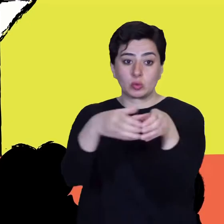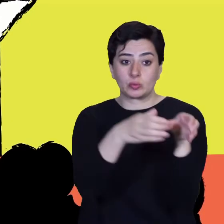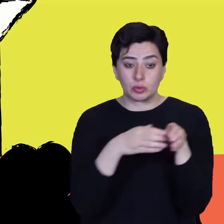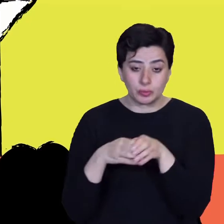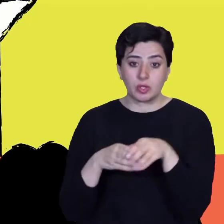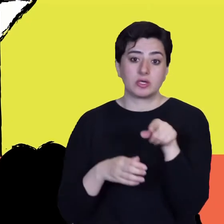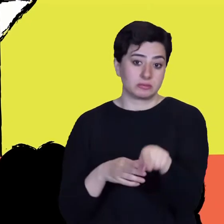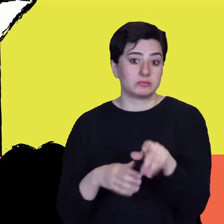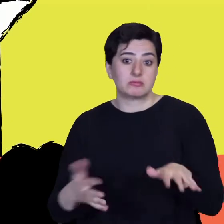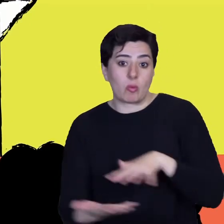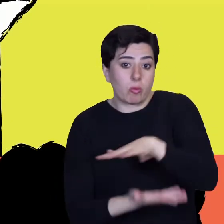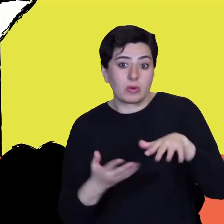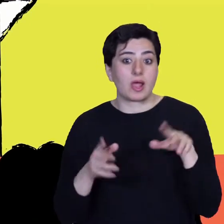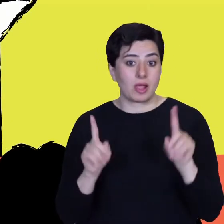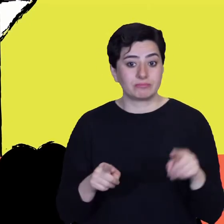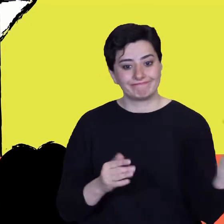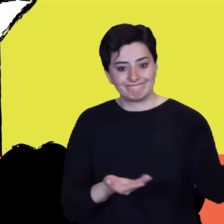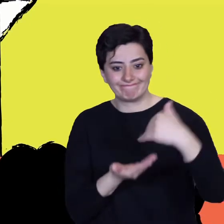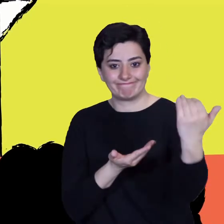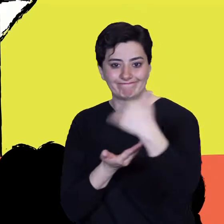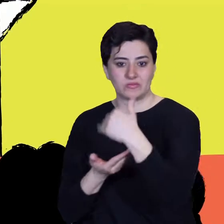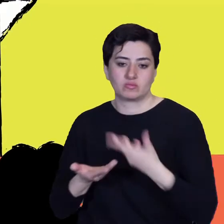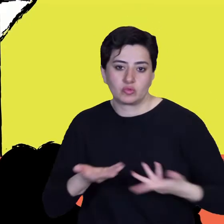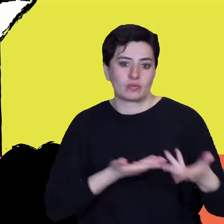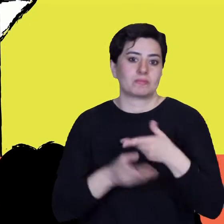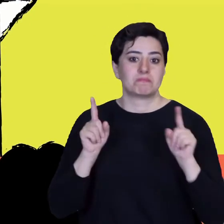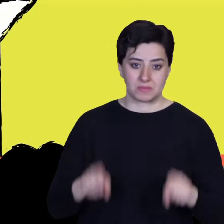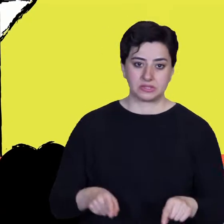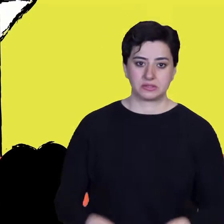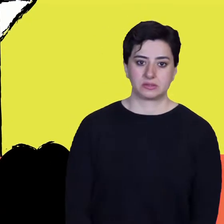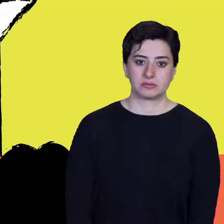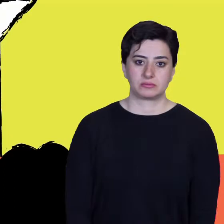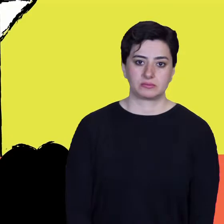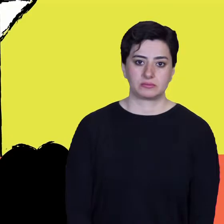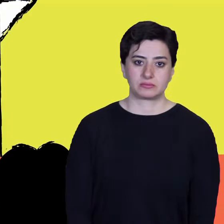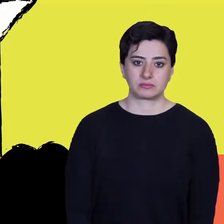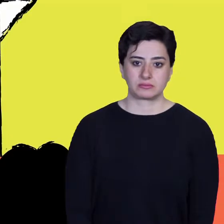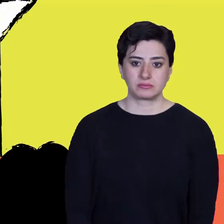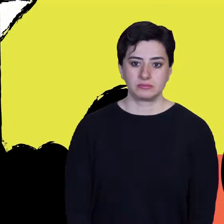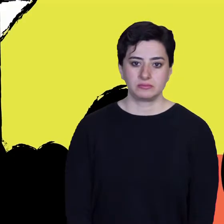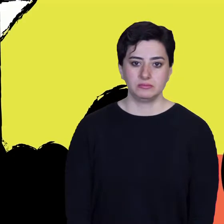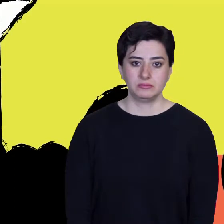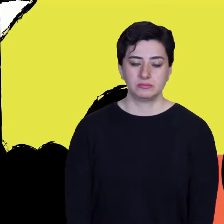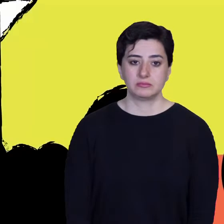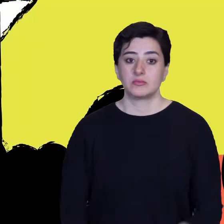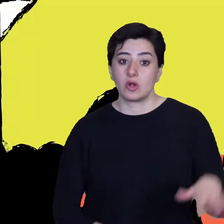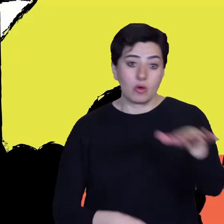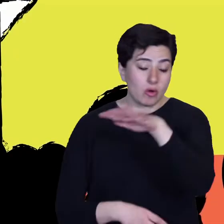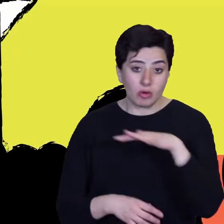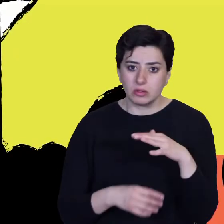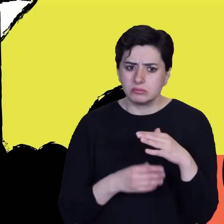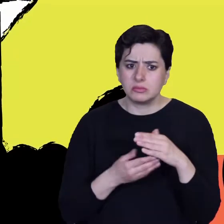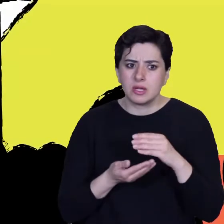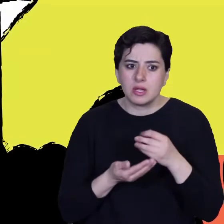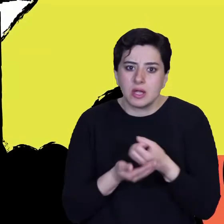comes to disasters. On a platform with the United Nations logo in front, a diplomat is talking to a crowd. They should all have clear